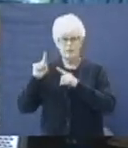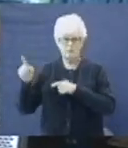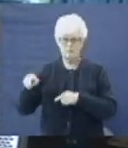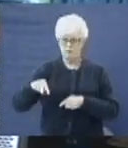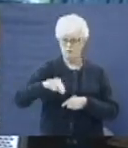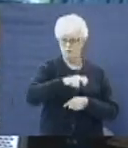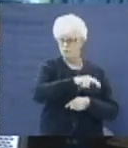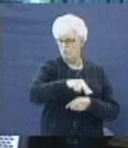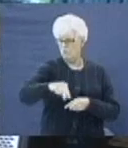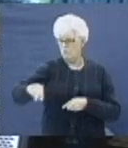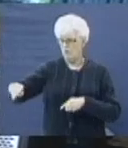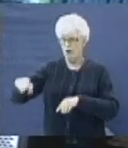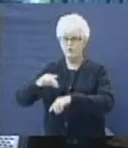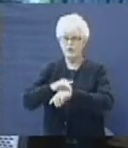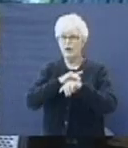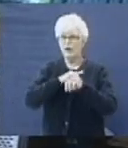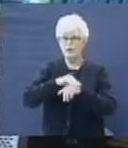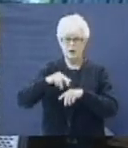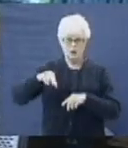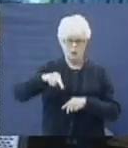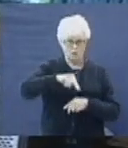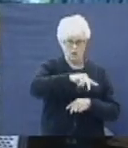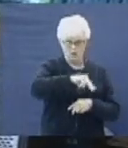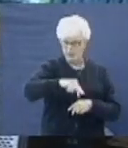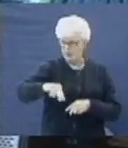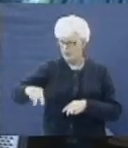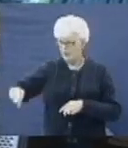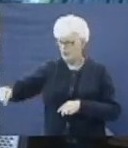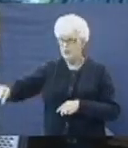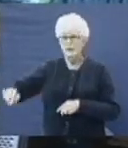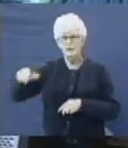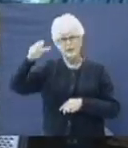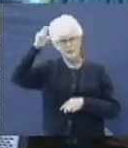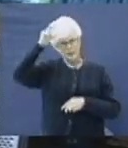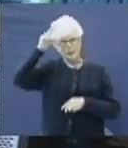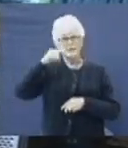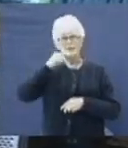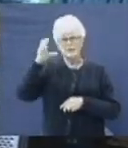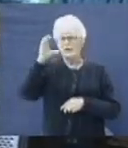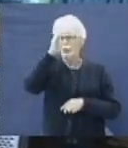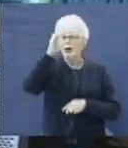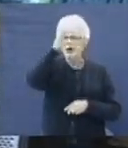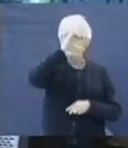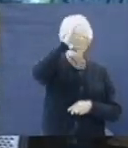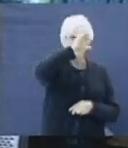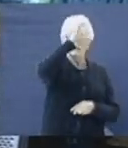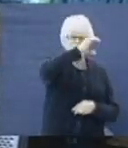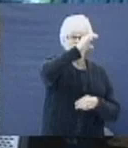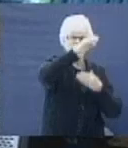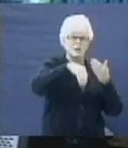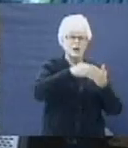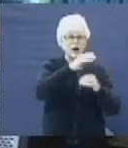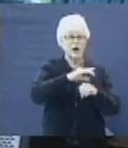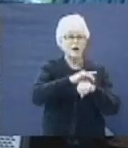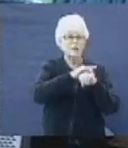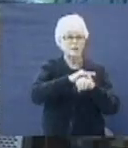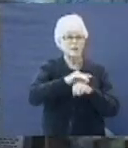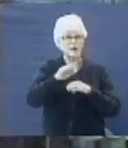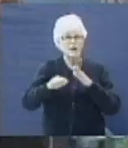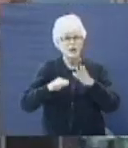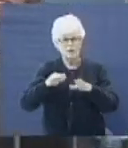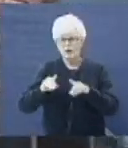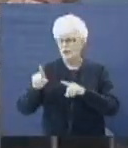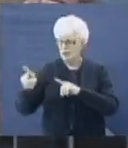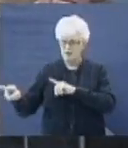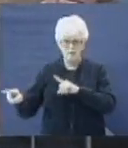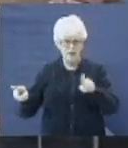to and fro in the earth and from walking up and down it. Satan said, I've been searching the four corners of the earth. I've been walking to